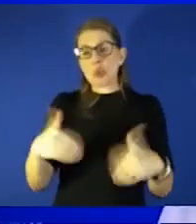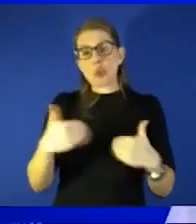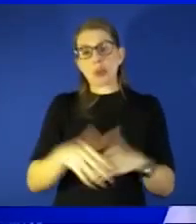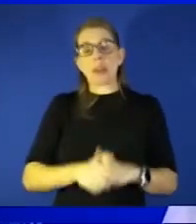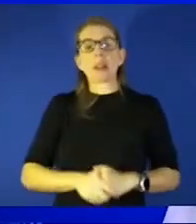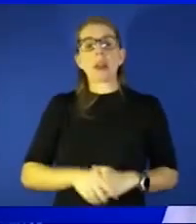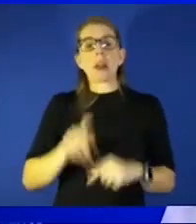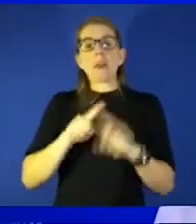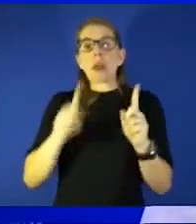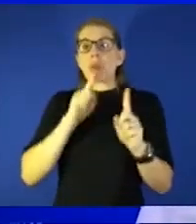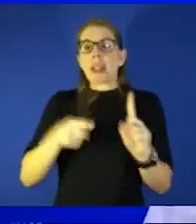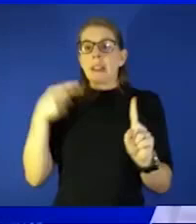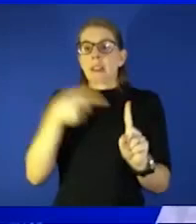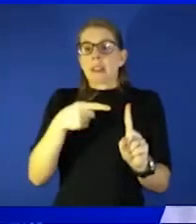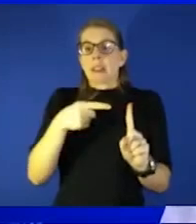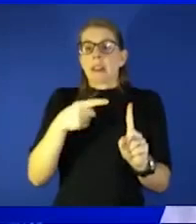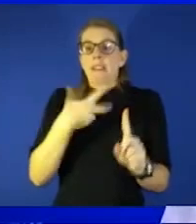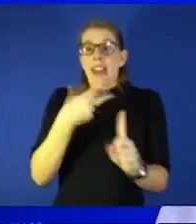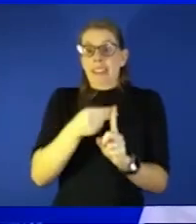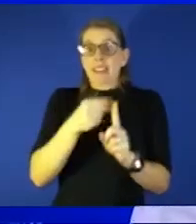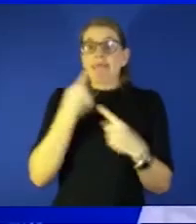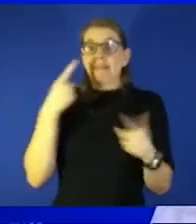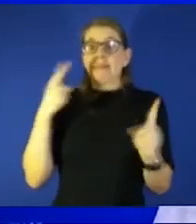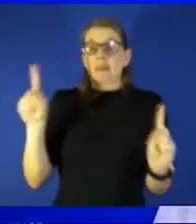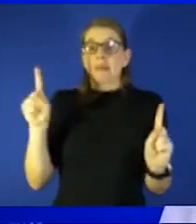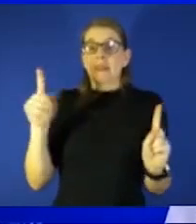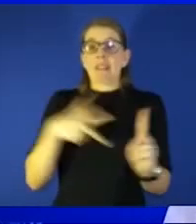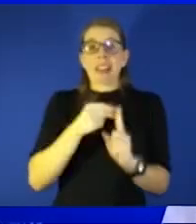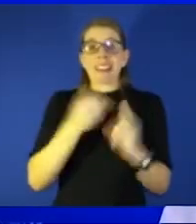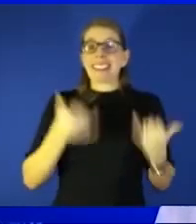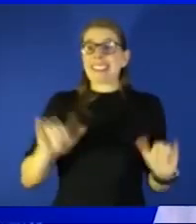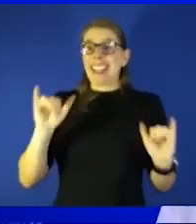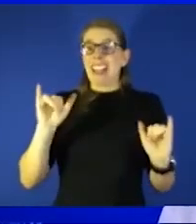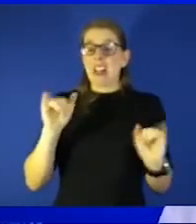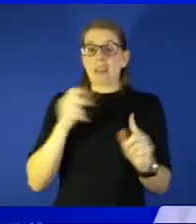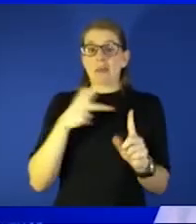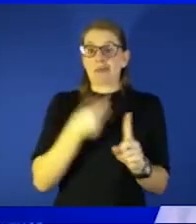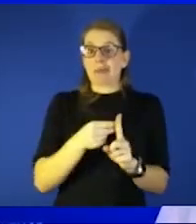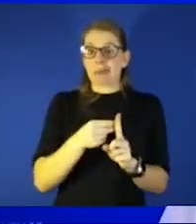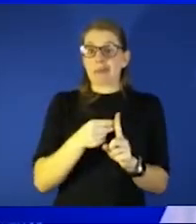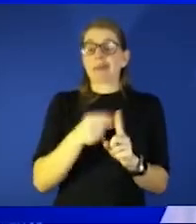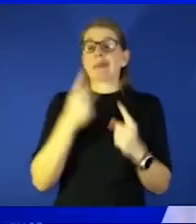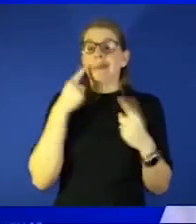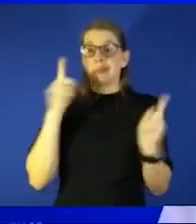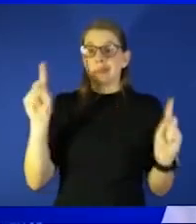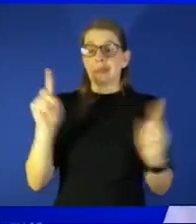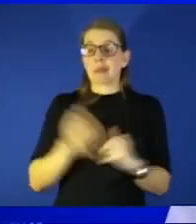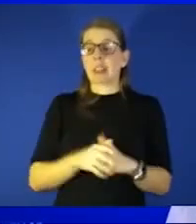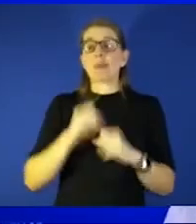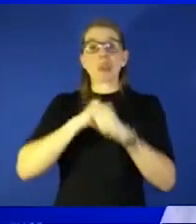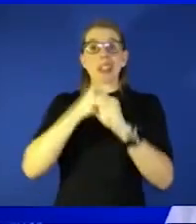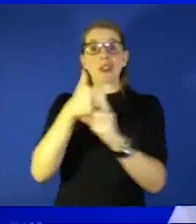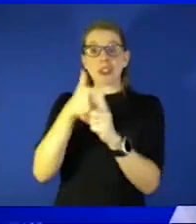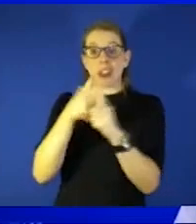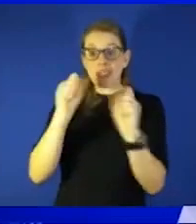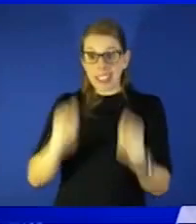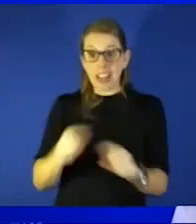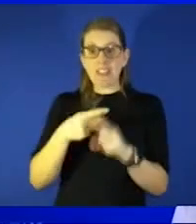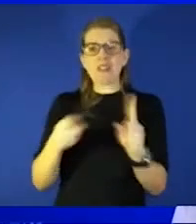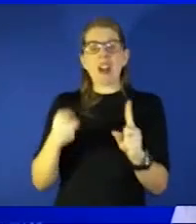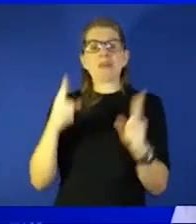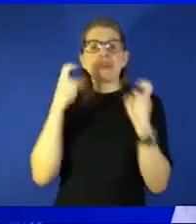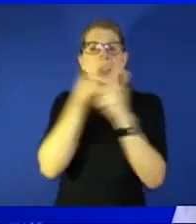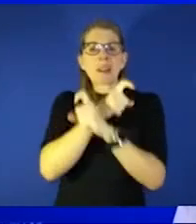vaccines work vaccines still work you can protect yourself from the ravages and complications of the disease and decrease